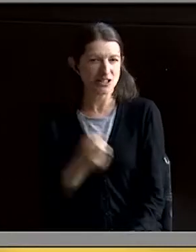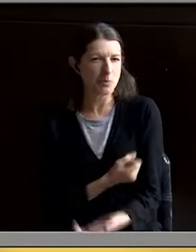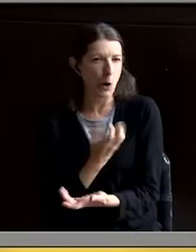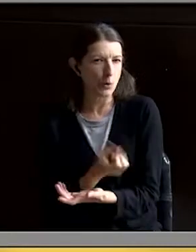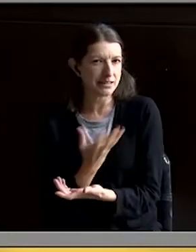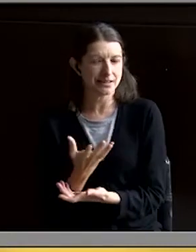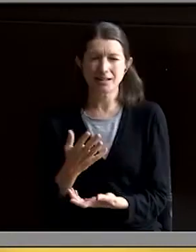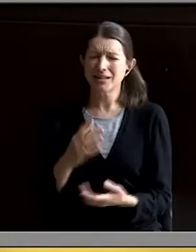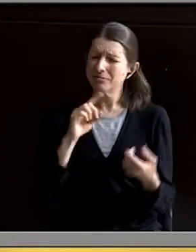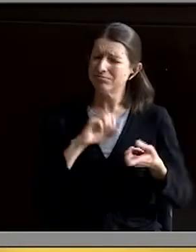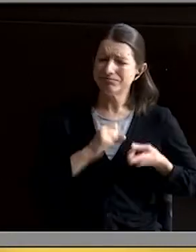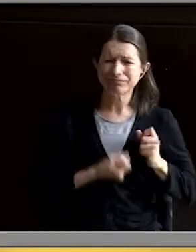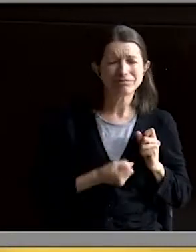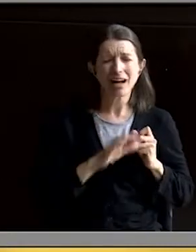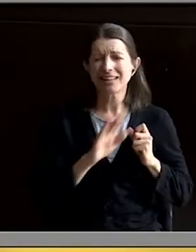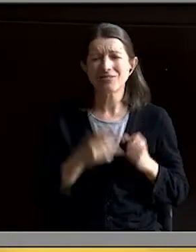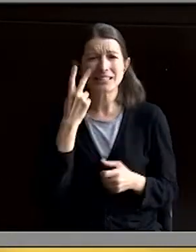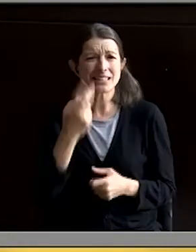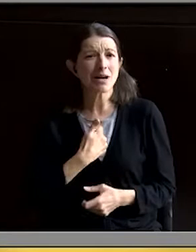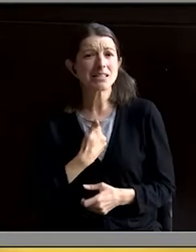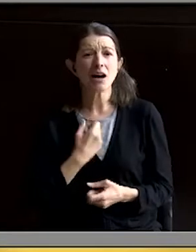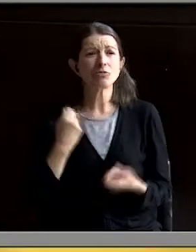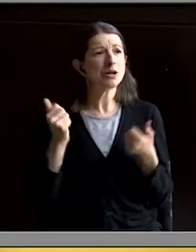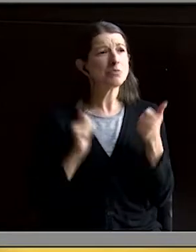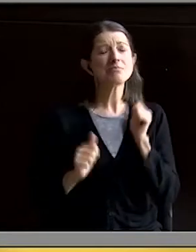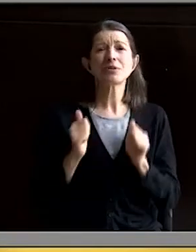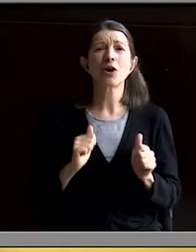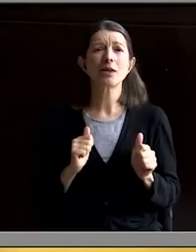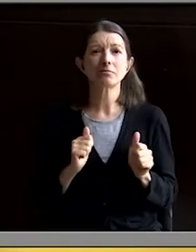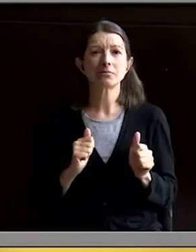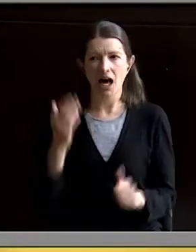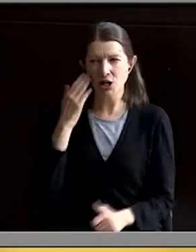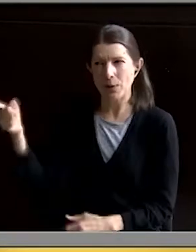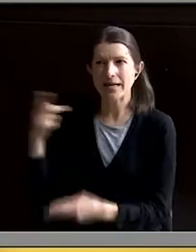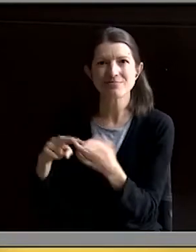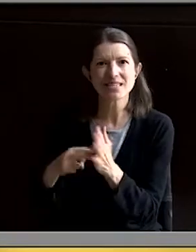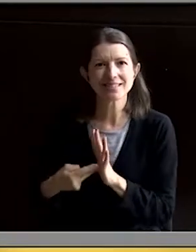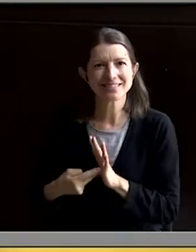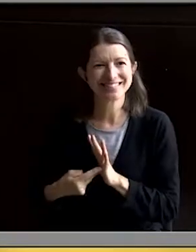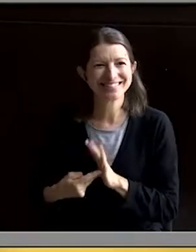life is that I will never be able to see myself perform live. I now know what he means.